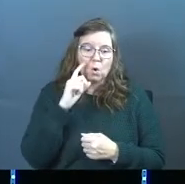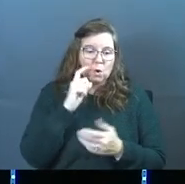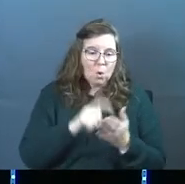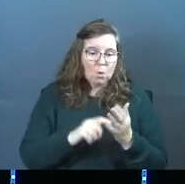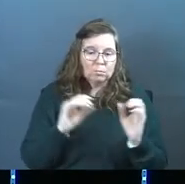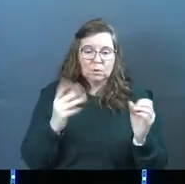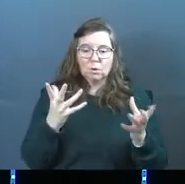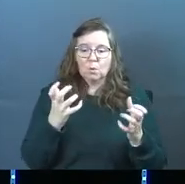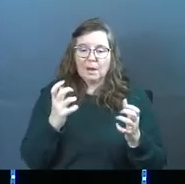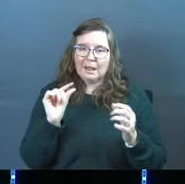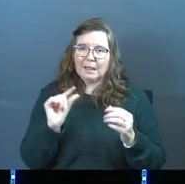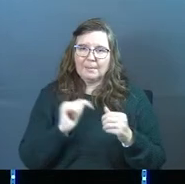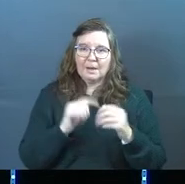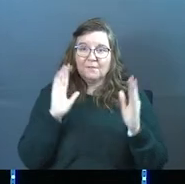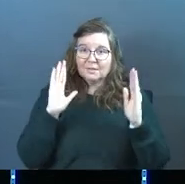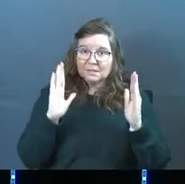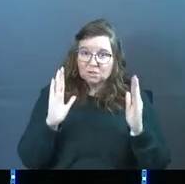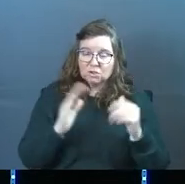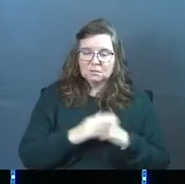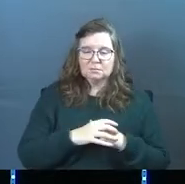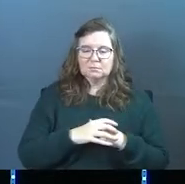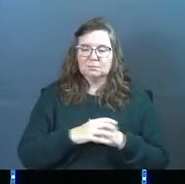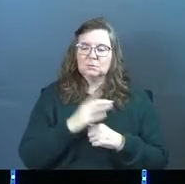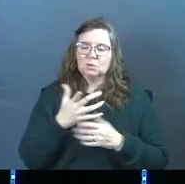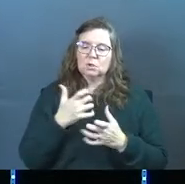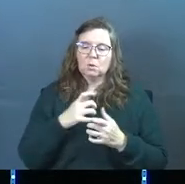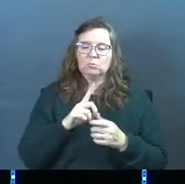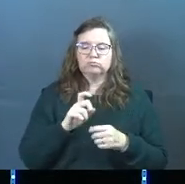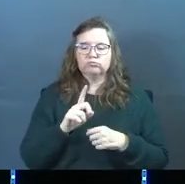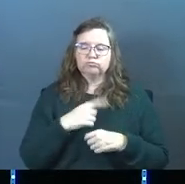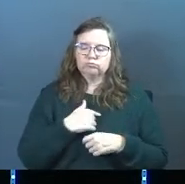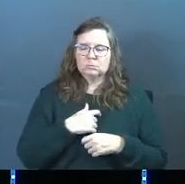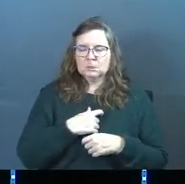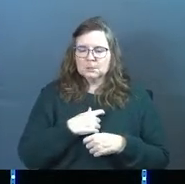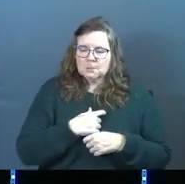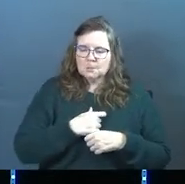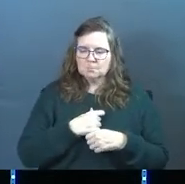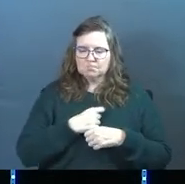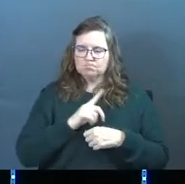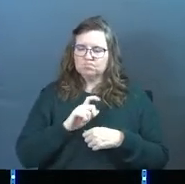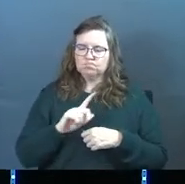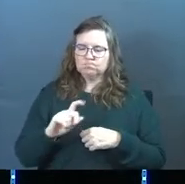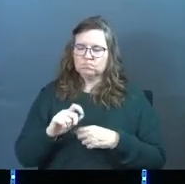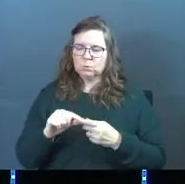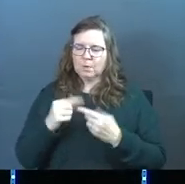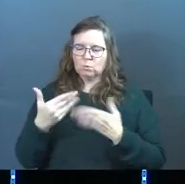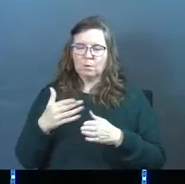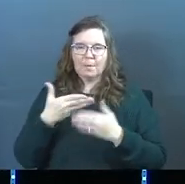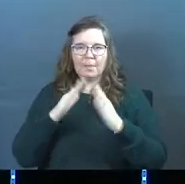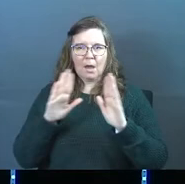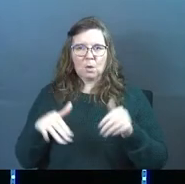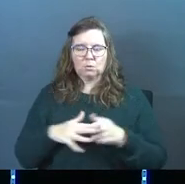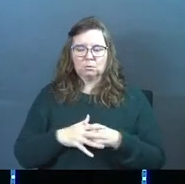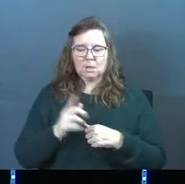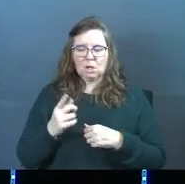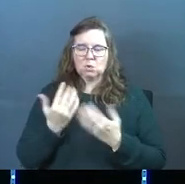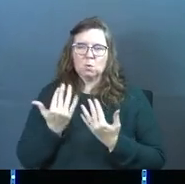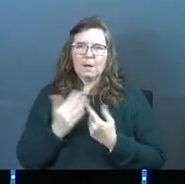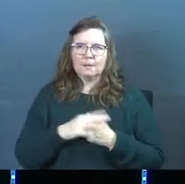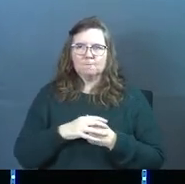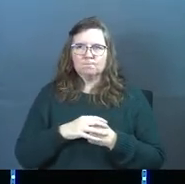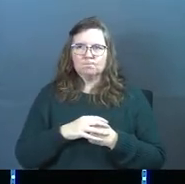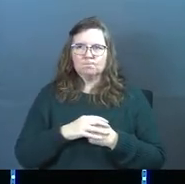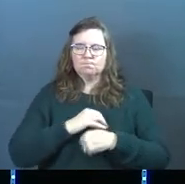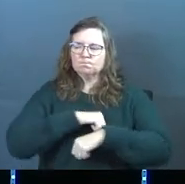noticed. You wanted a little bit of attention. And so you went off pouting to a special room in the house, and you waited.